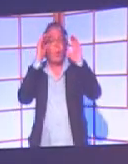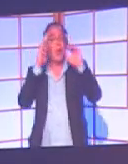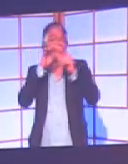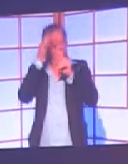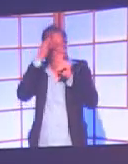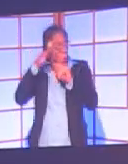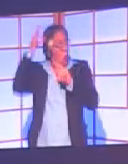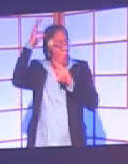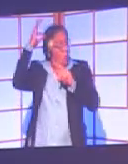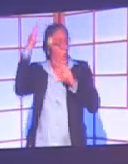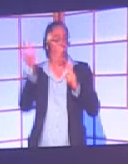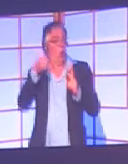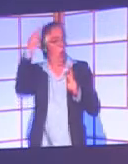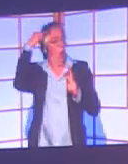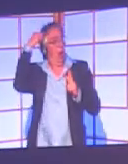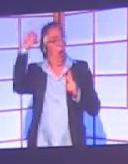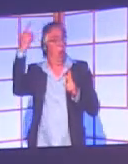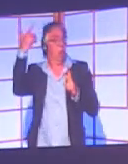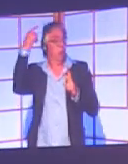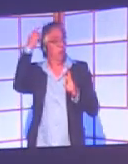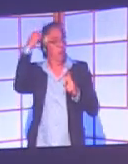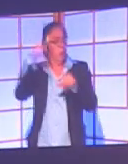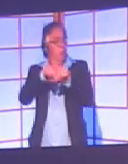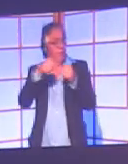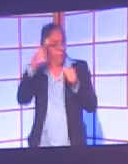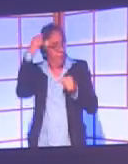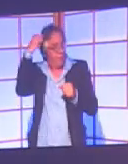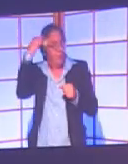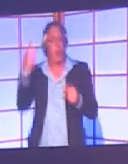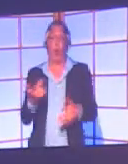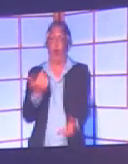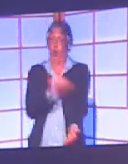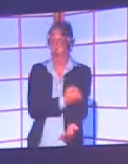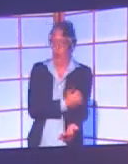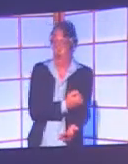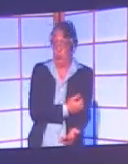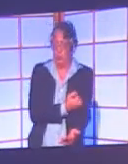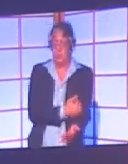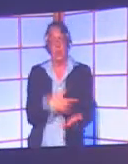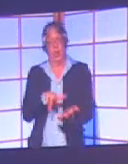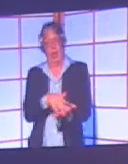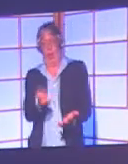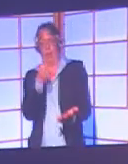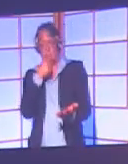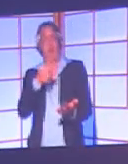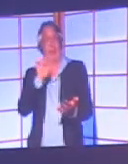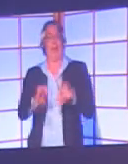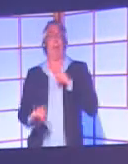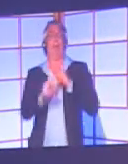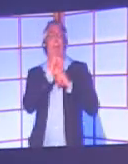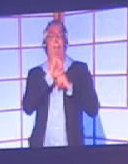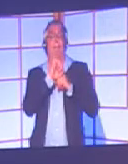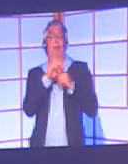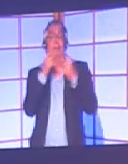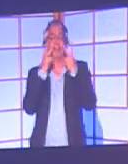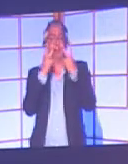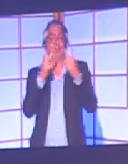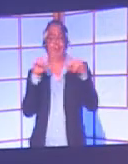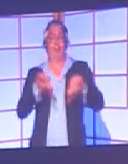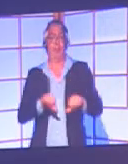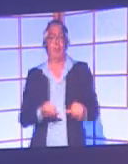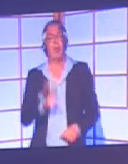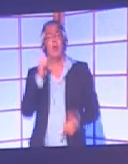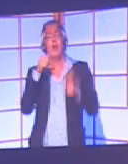cataracts, as well as drugs and other medications. The most well known colour blindness test is called the Ishihara test.